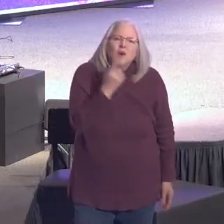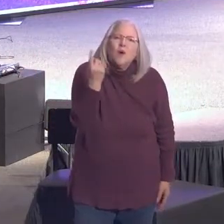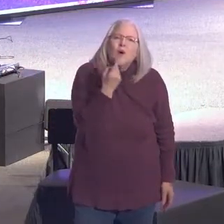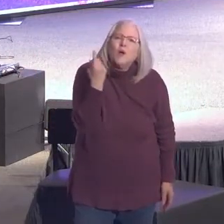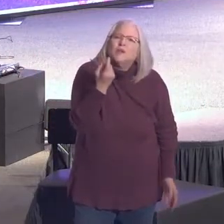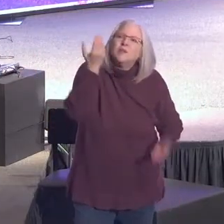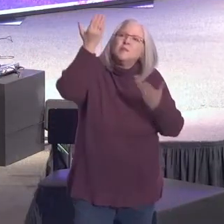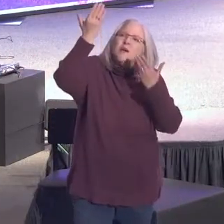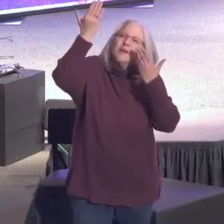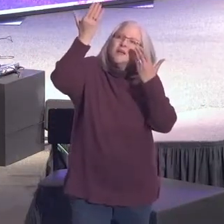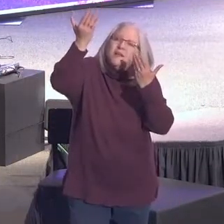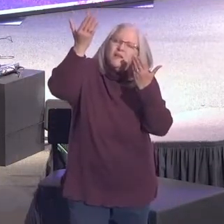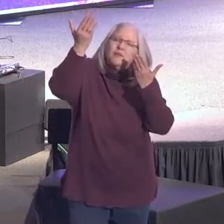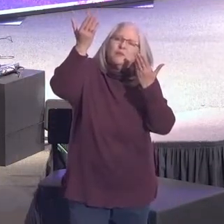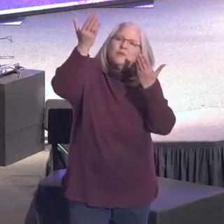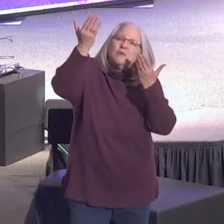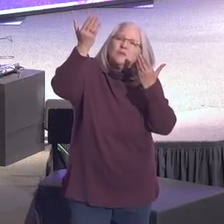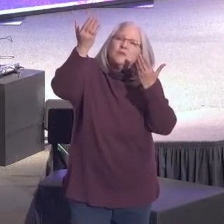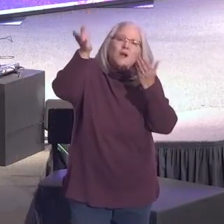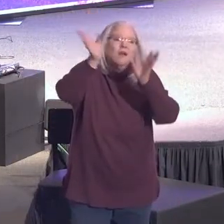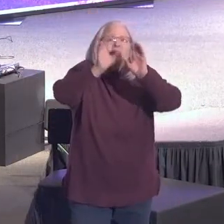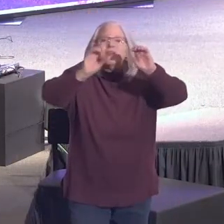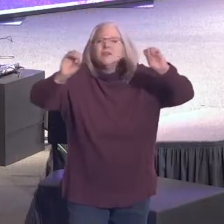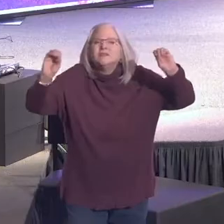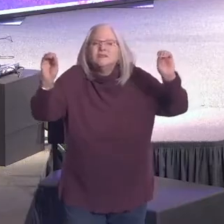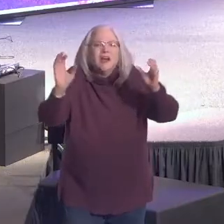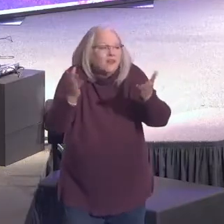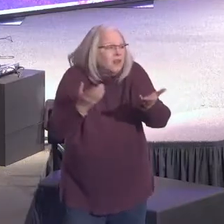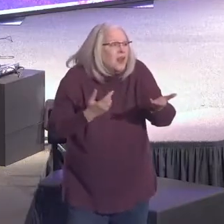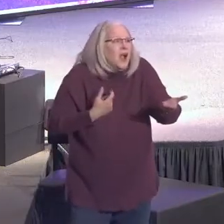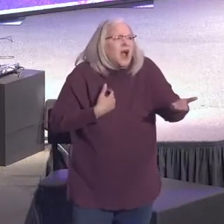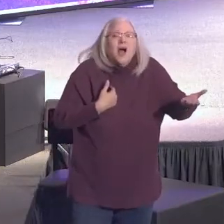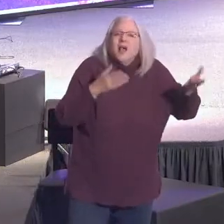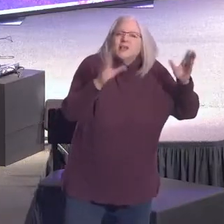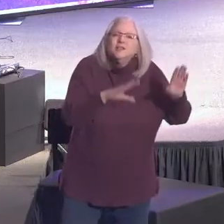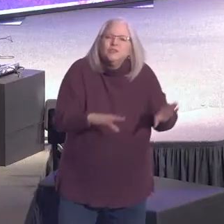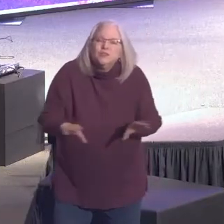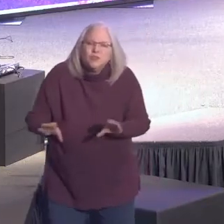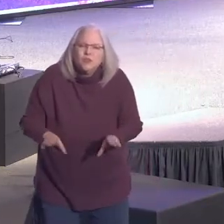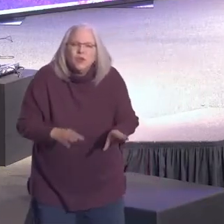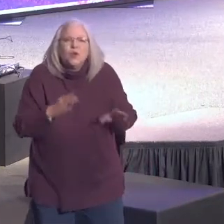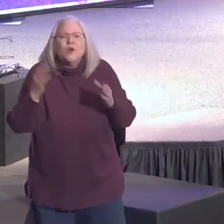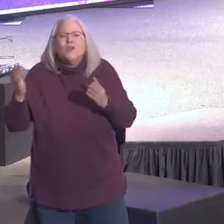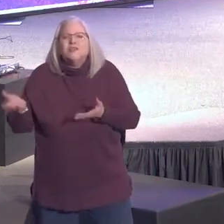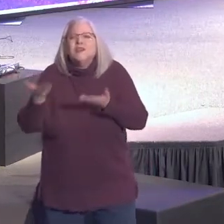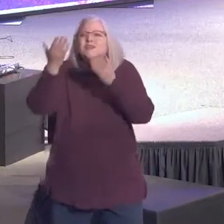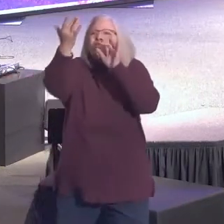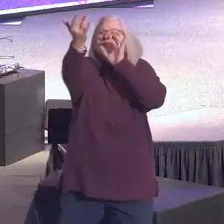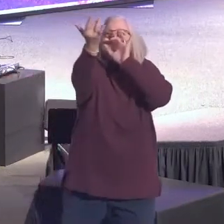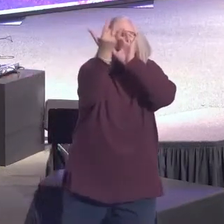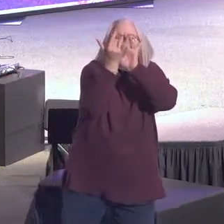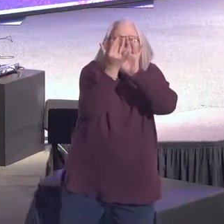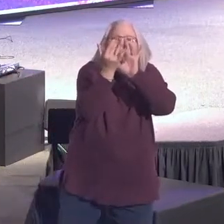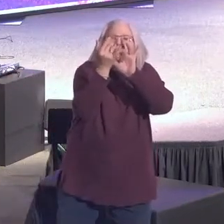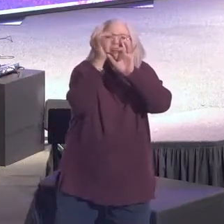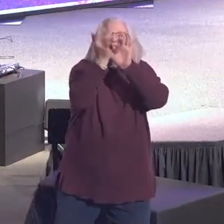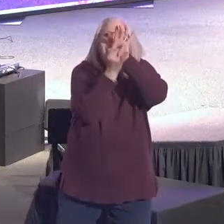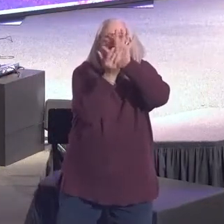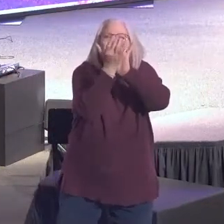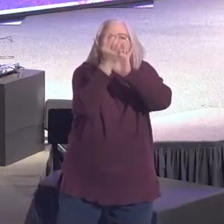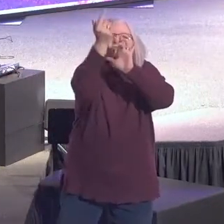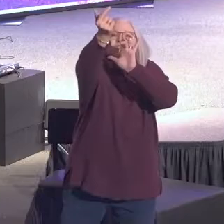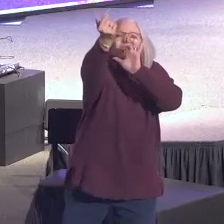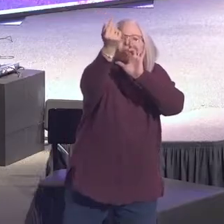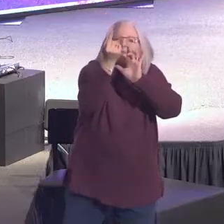by him. There is nothing that I could have done to get to him. He came to